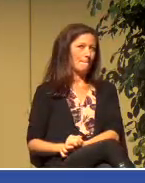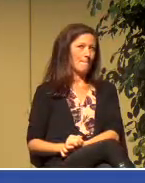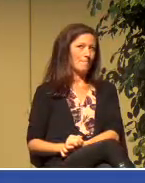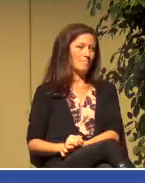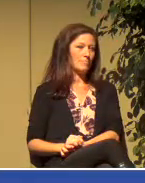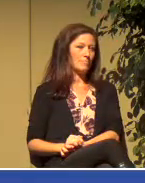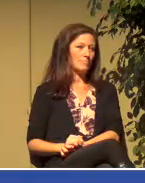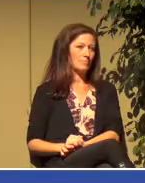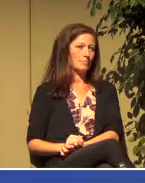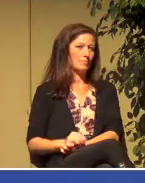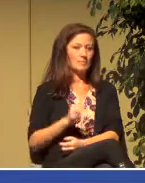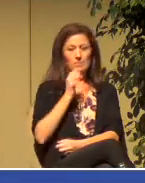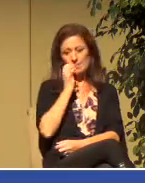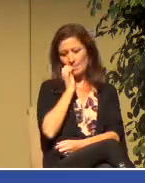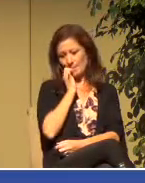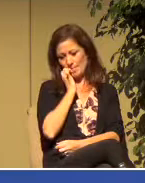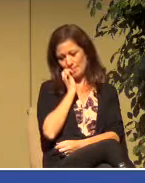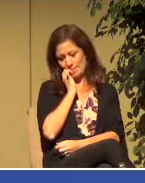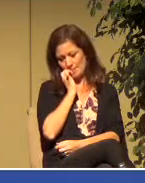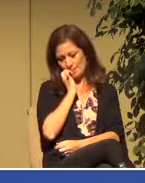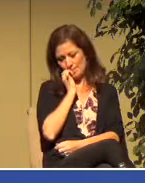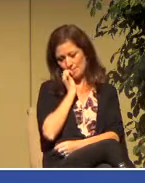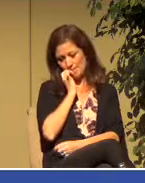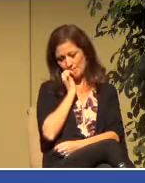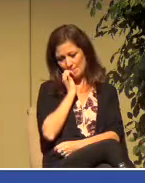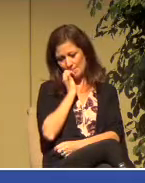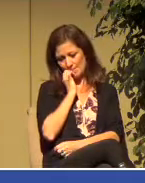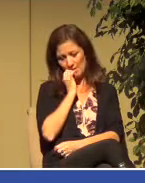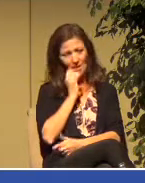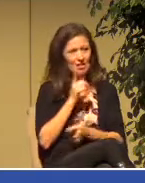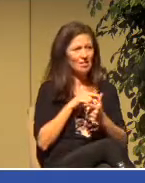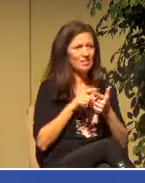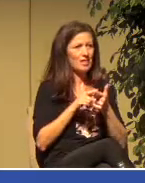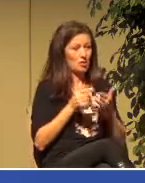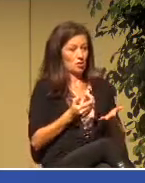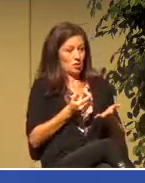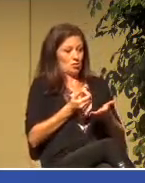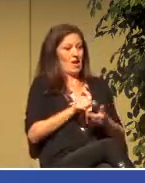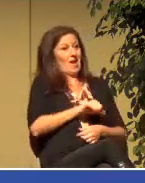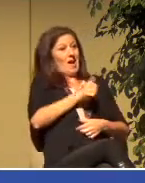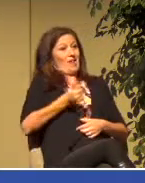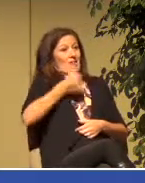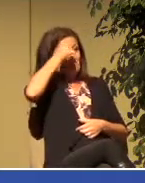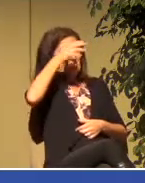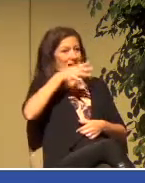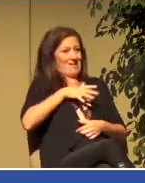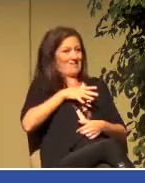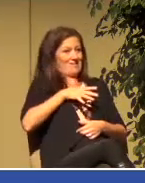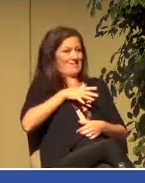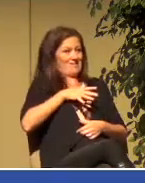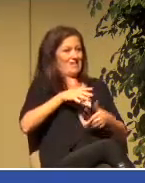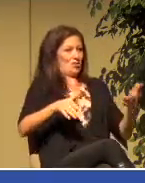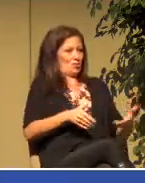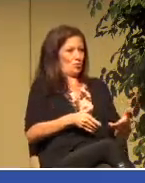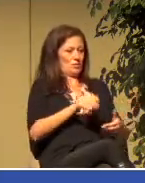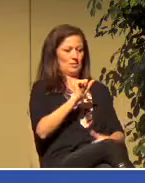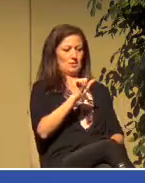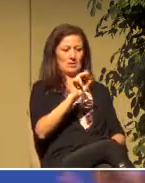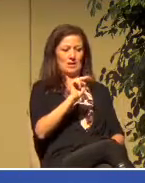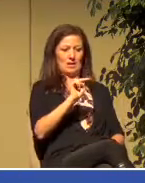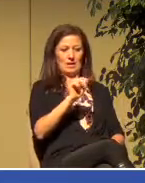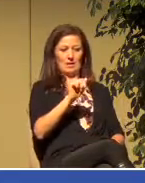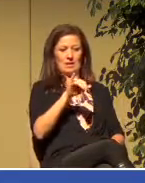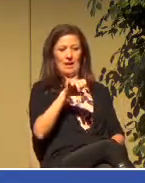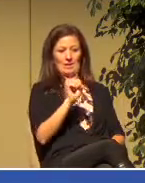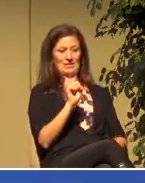And it raises the objections of Ananias. Ananias receives a vision as well. He's in a